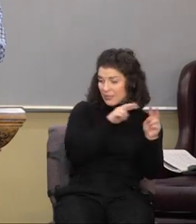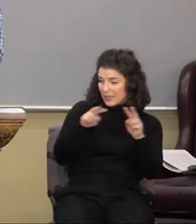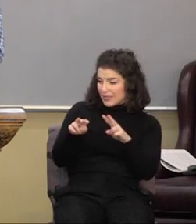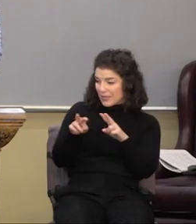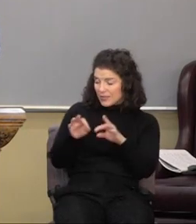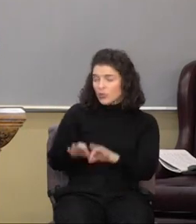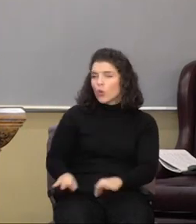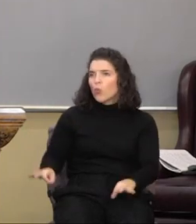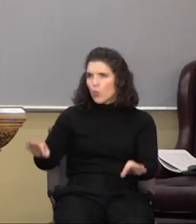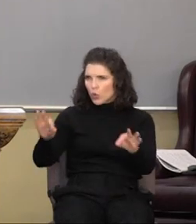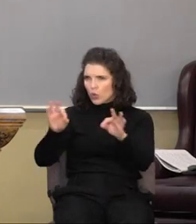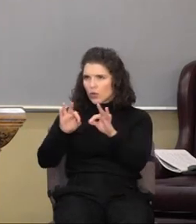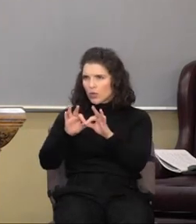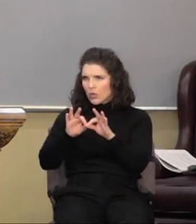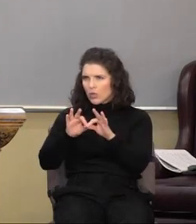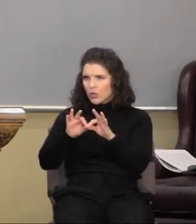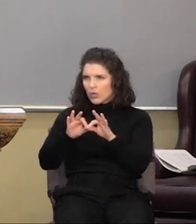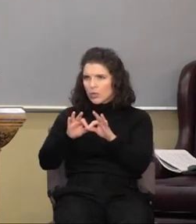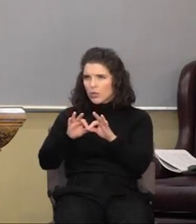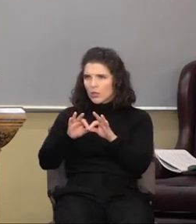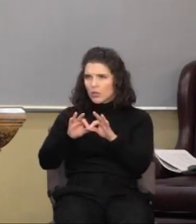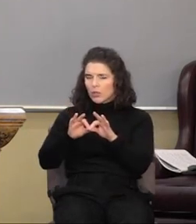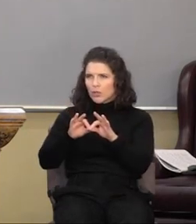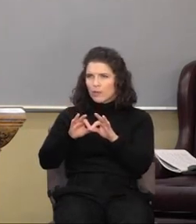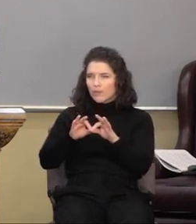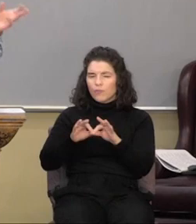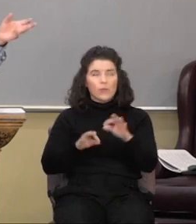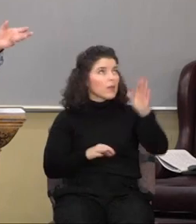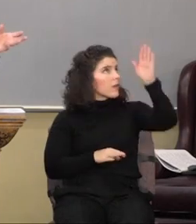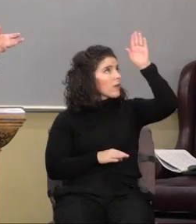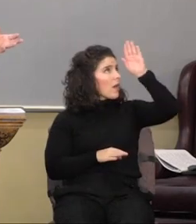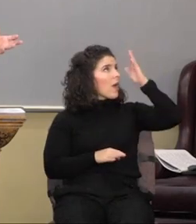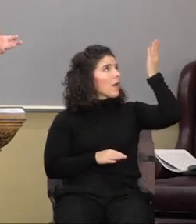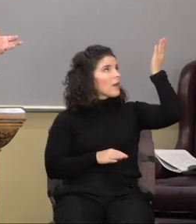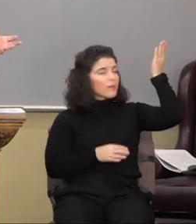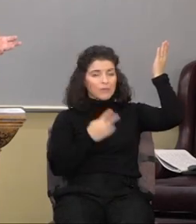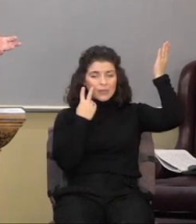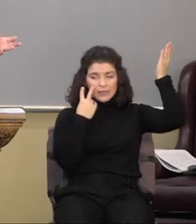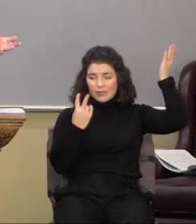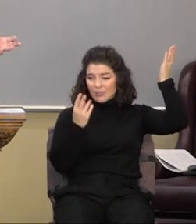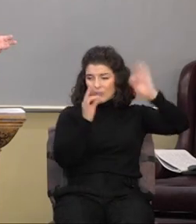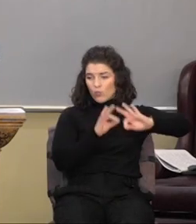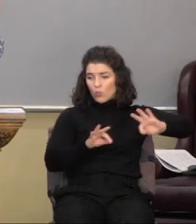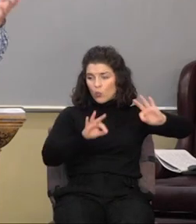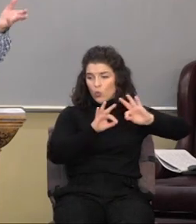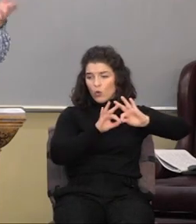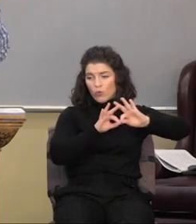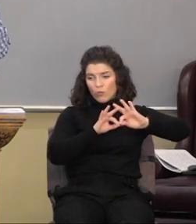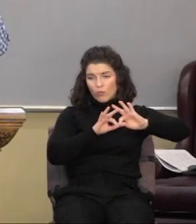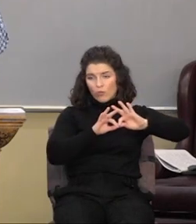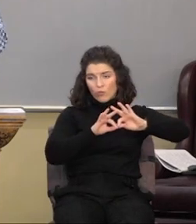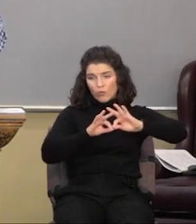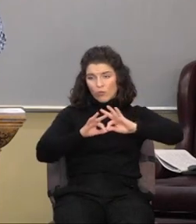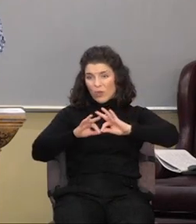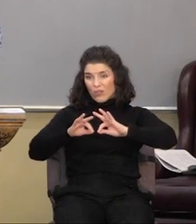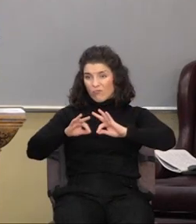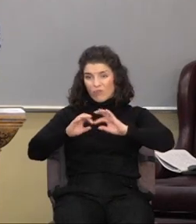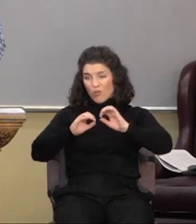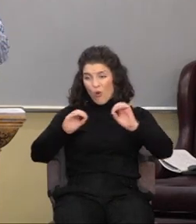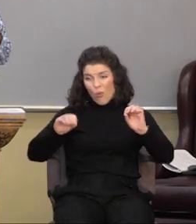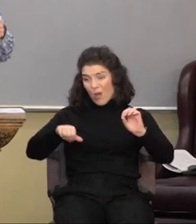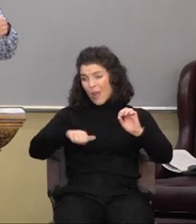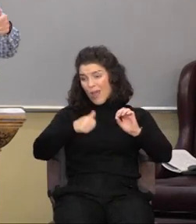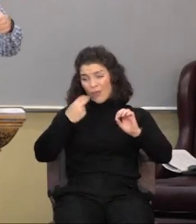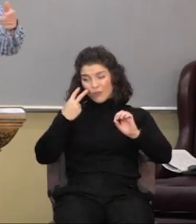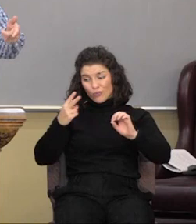God, by the way, he sees worth when no one else saw any worth. For example, Ephesians chapter 2, verse